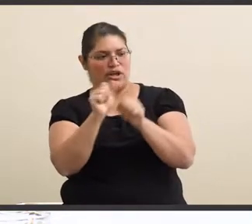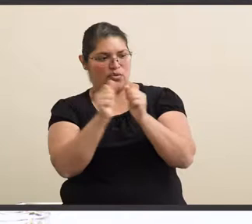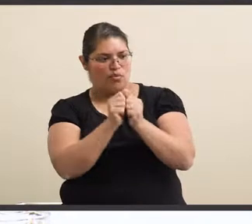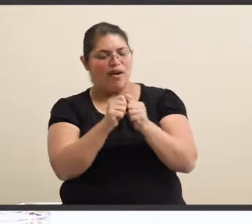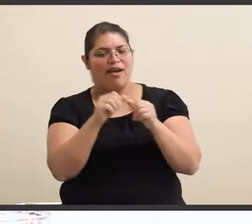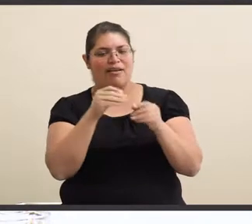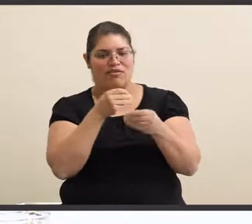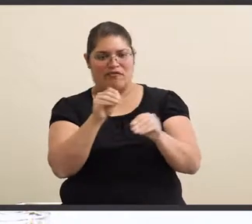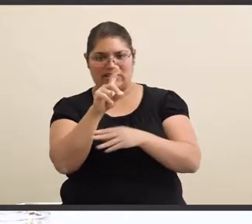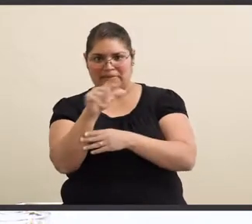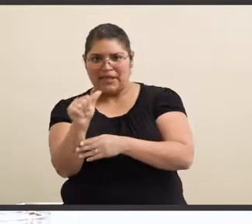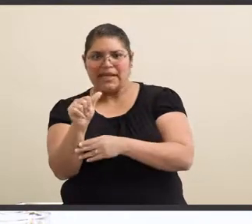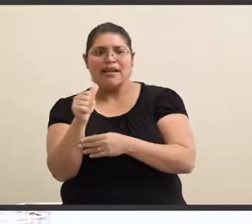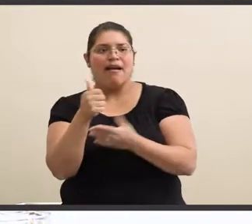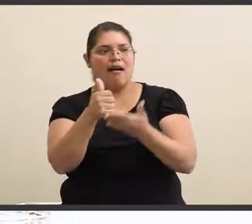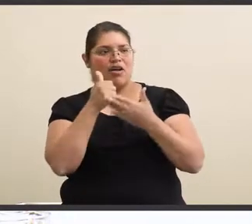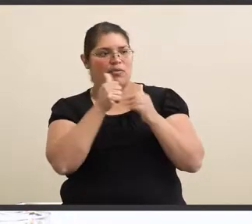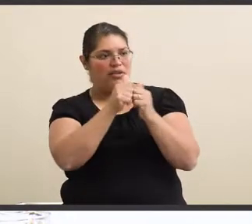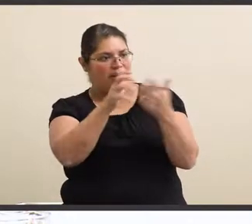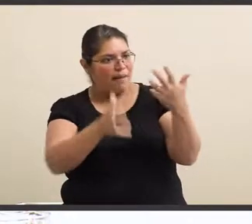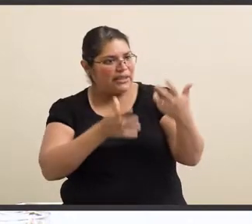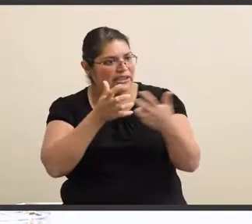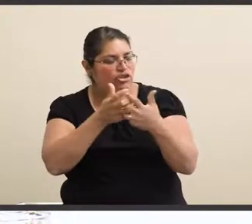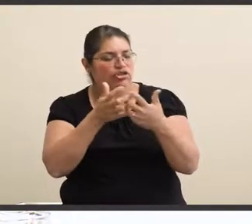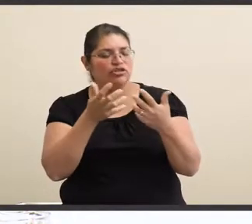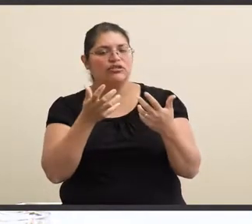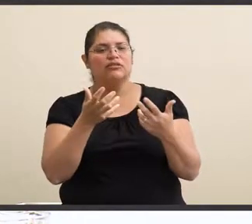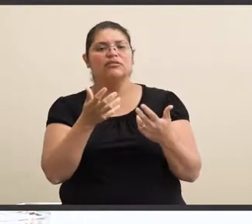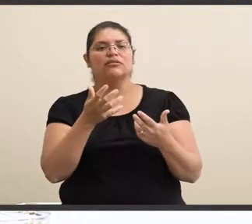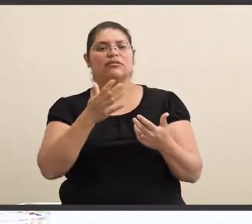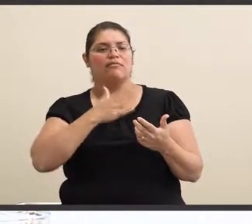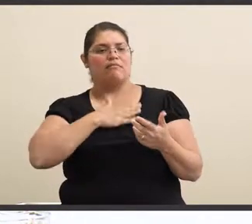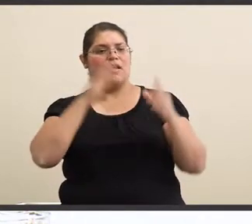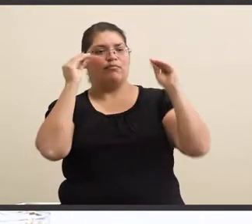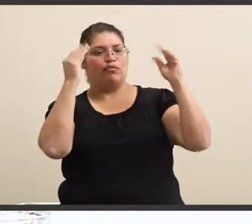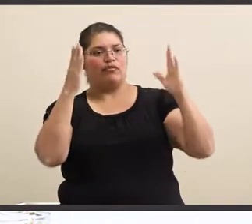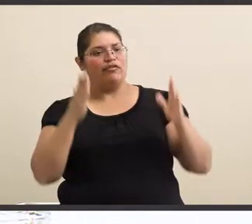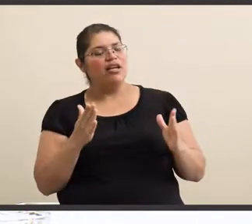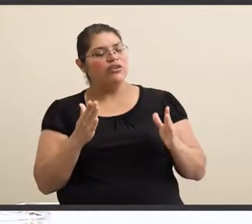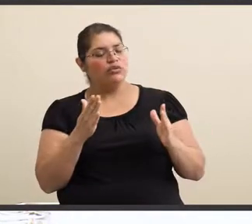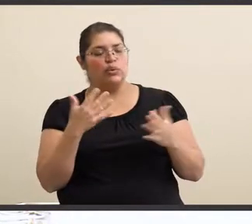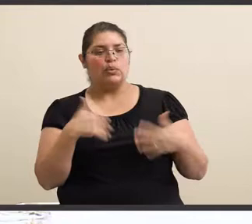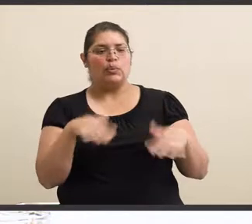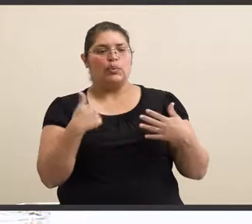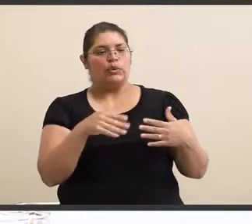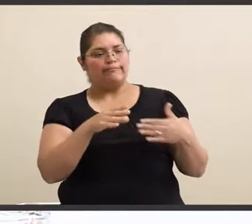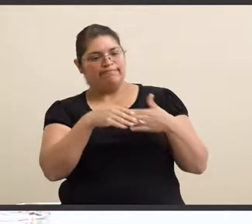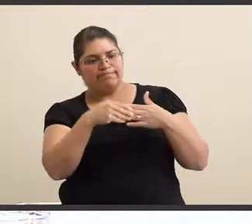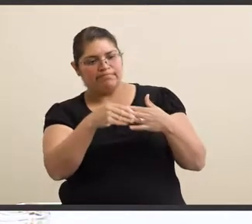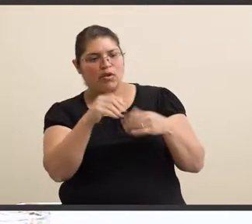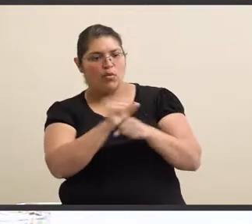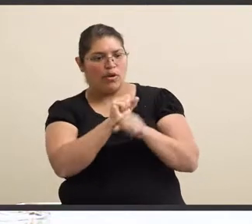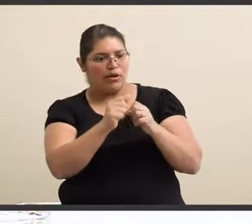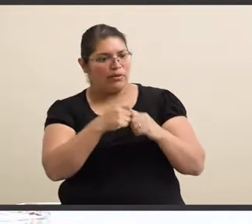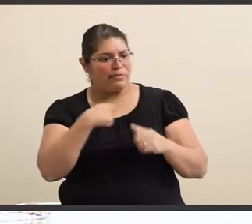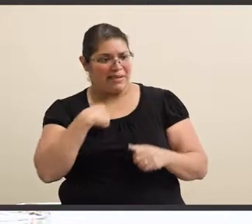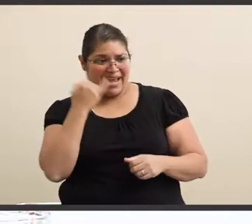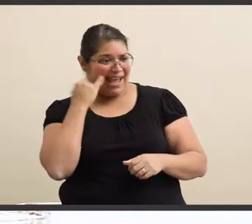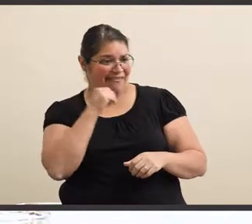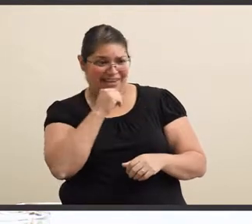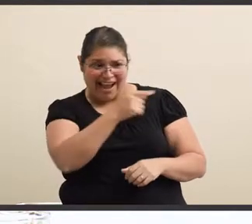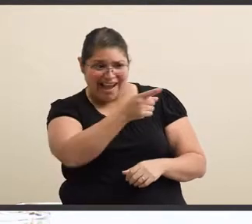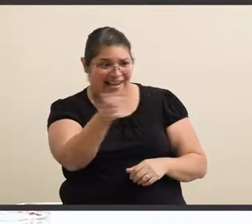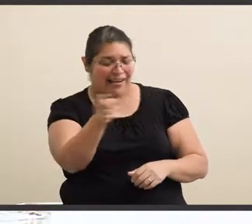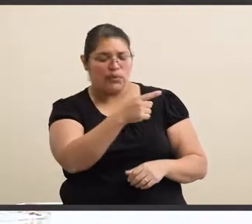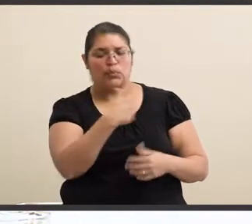office. They made these accommodations for me. My professors worked with me. Had it not been for them, I